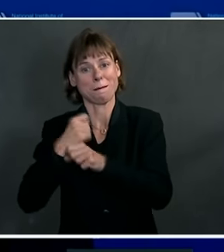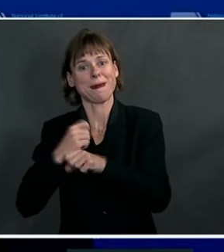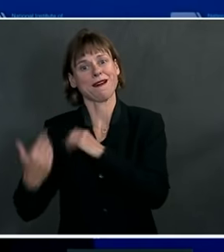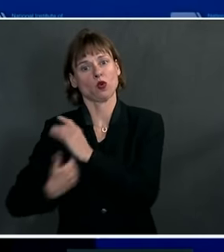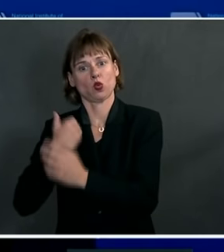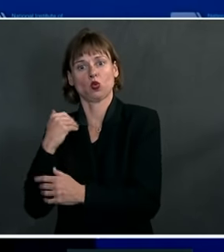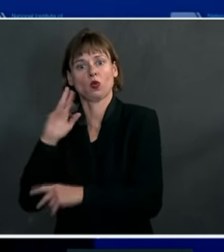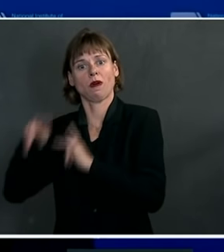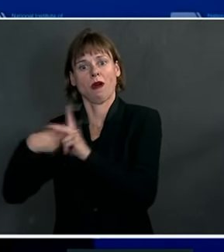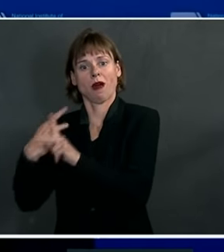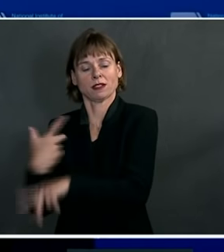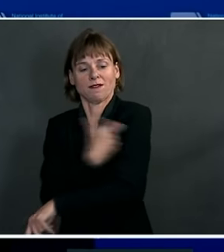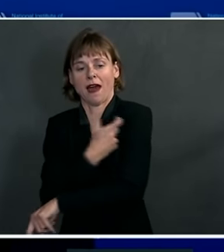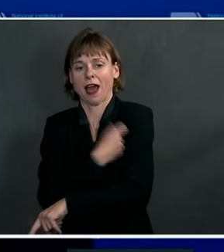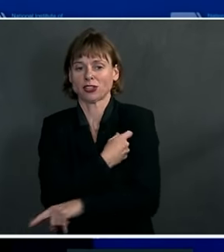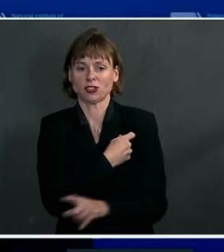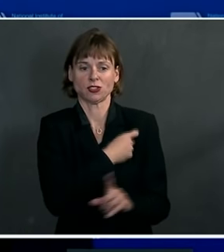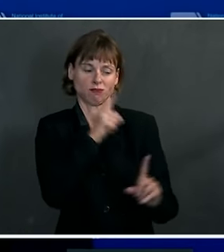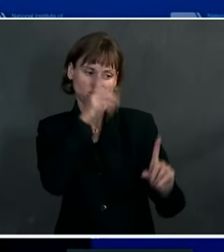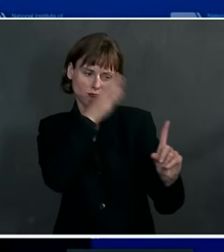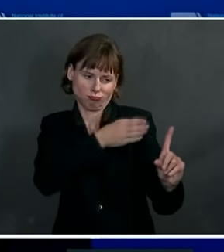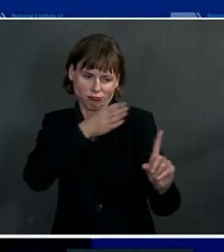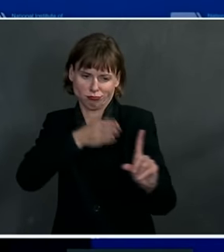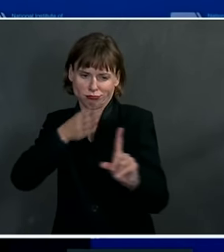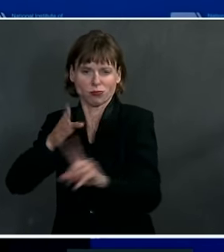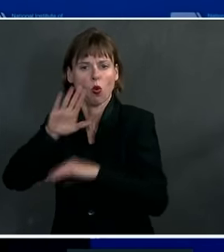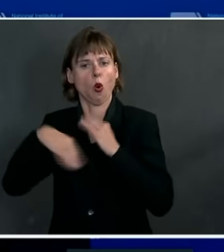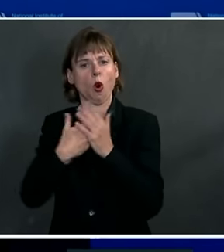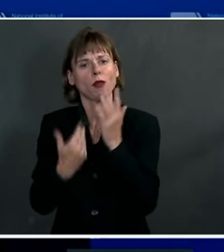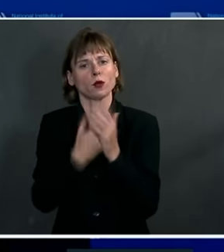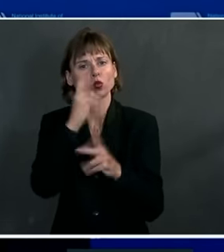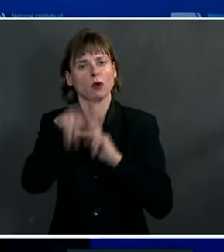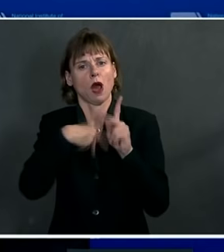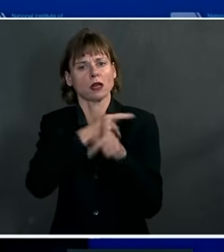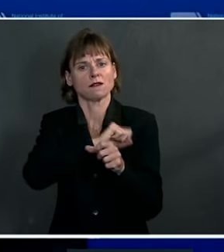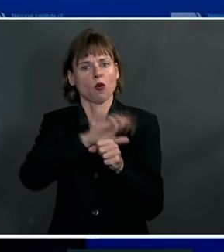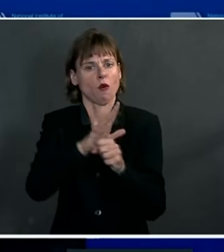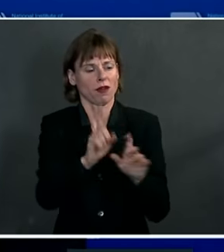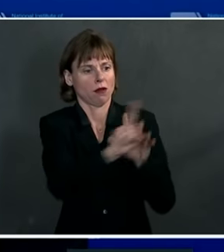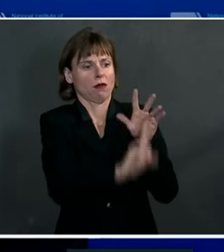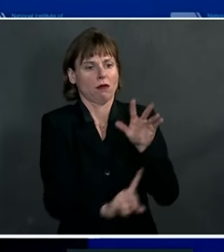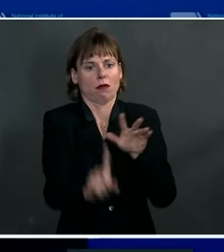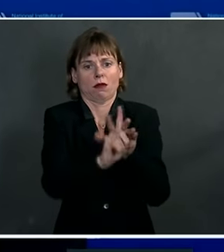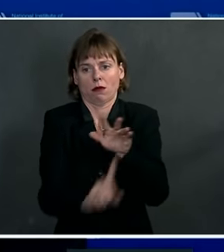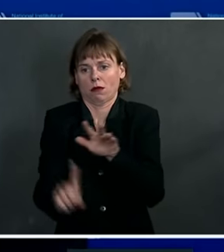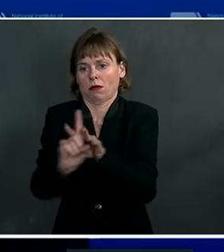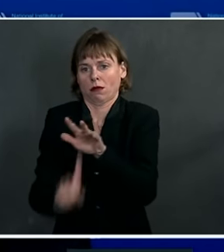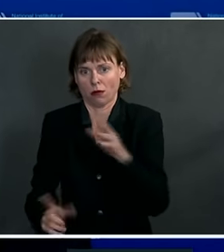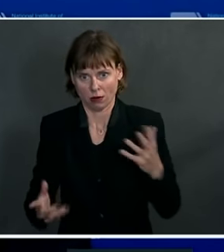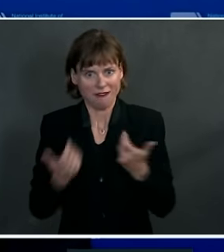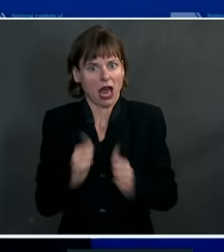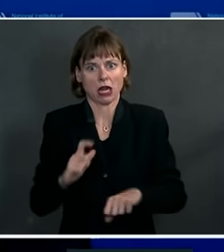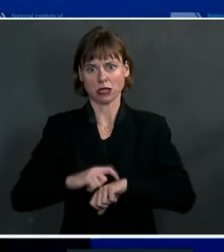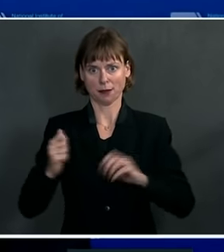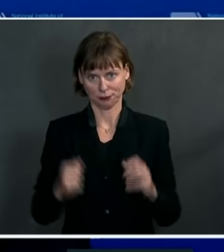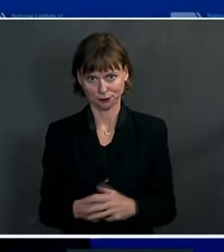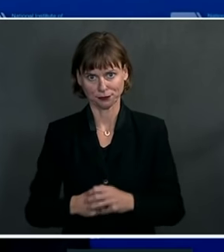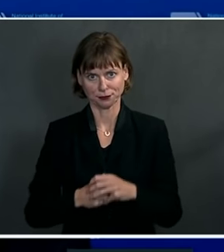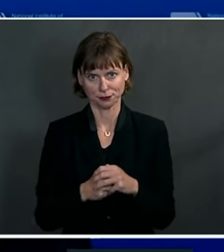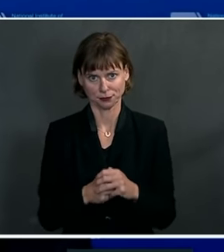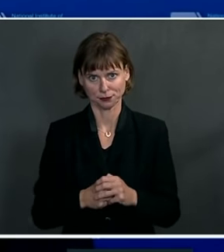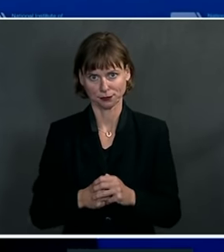specifically directed towards whatever mutation is actually prevalent at any given time.